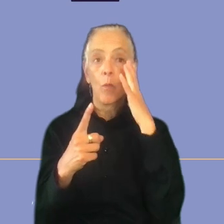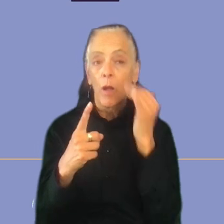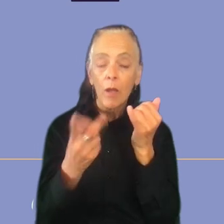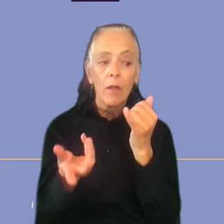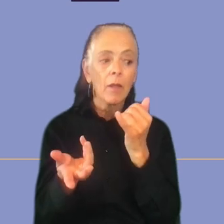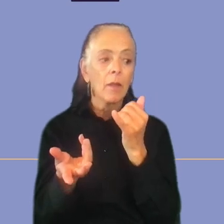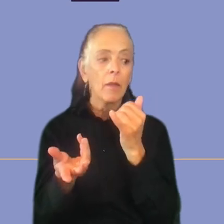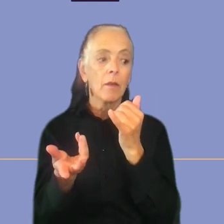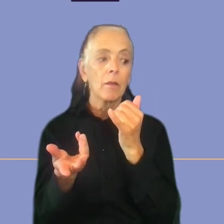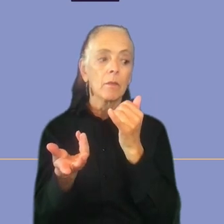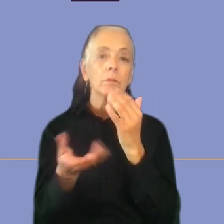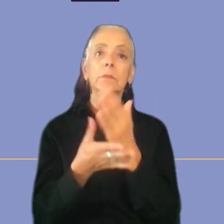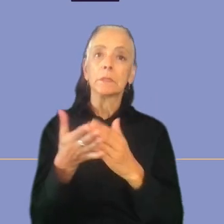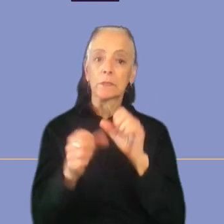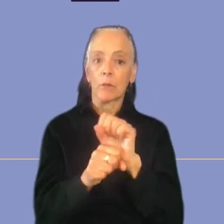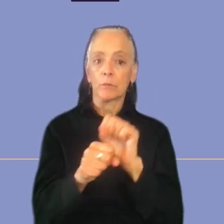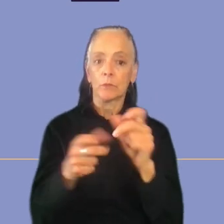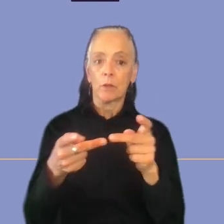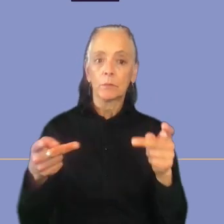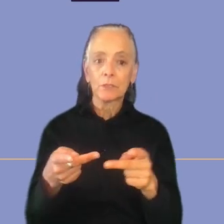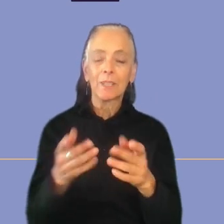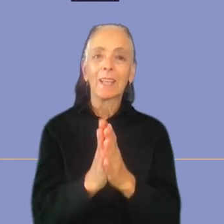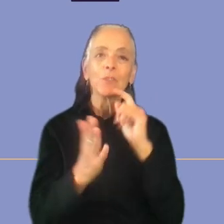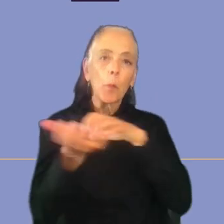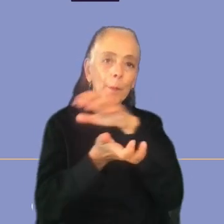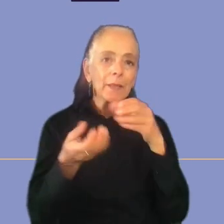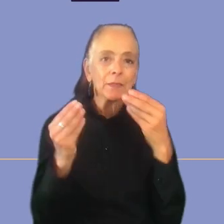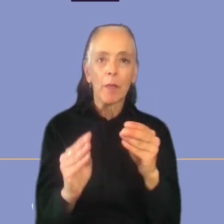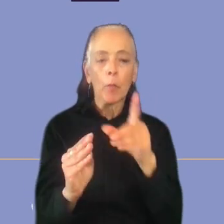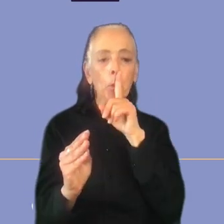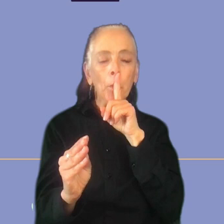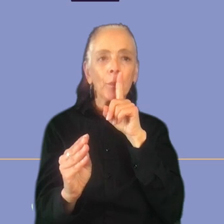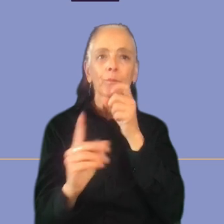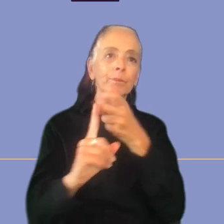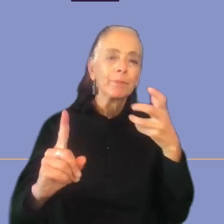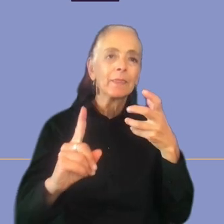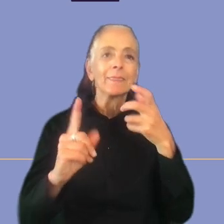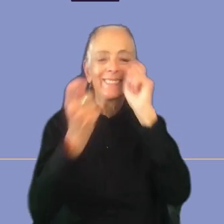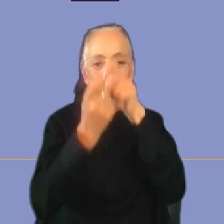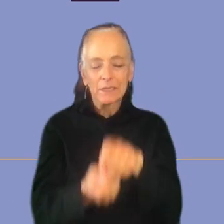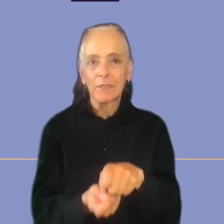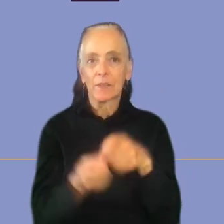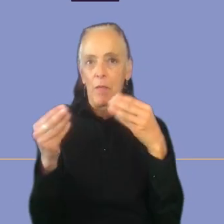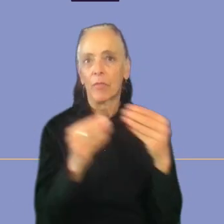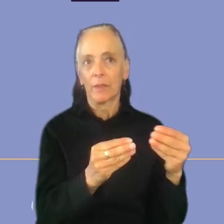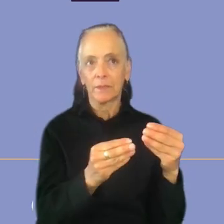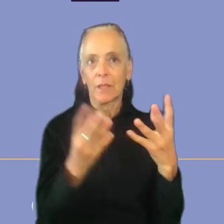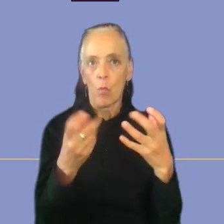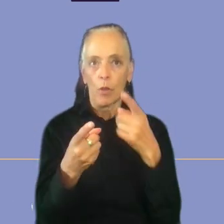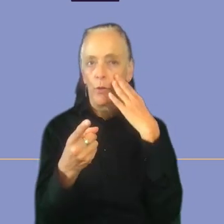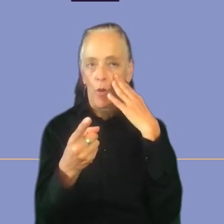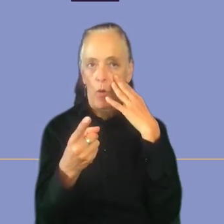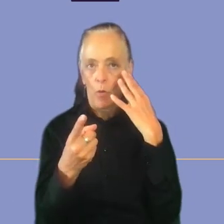fact that quite some job positions just ask for mixed methods and don't go into a lot of details about different methods they want you to